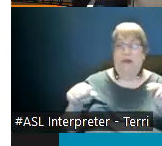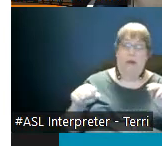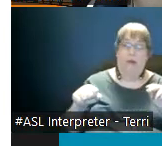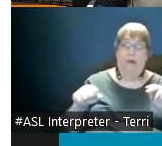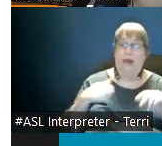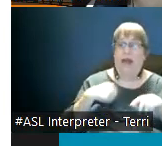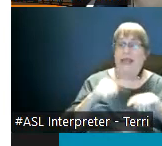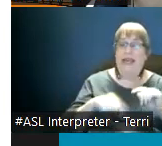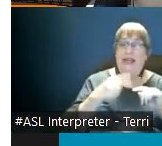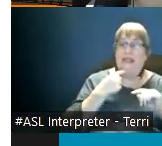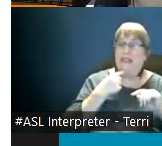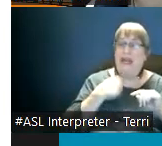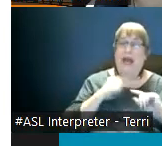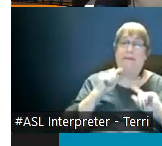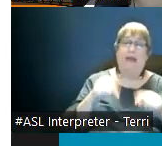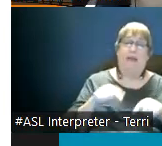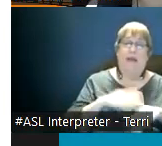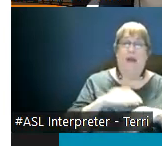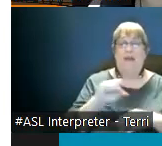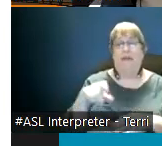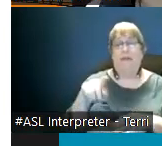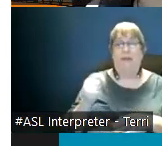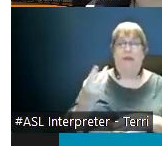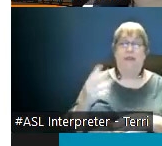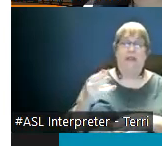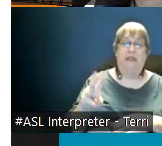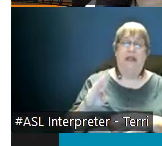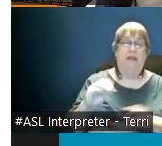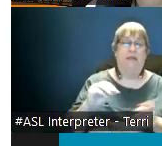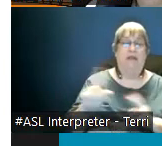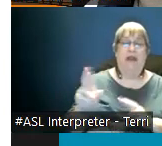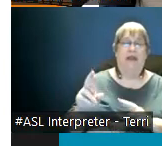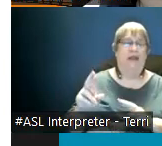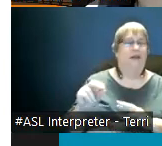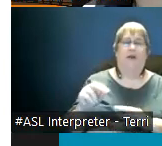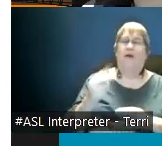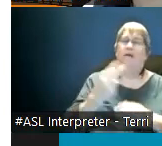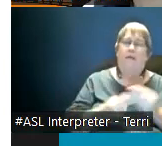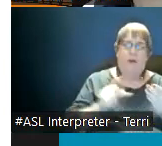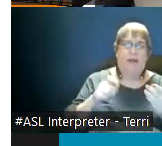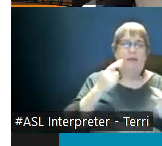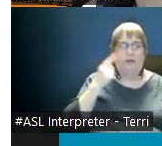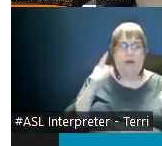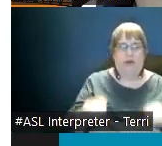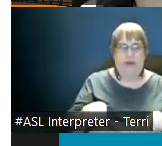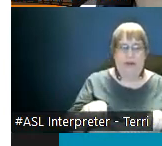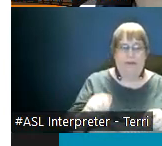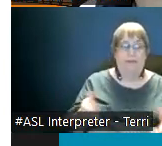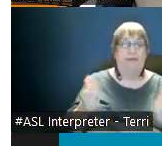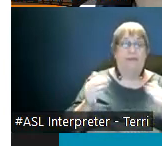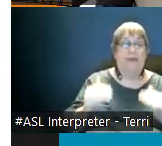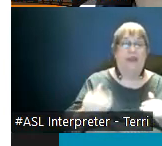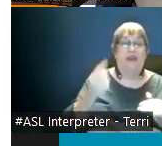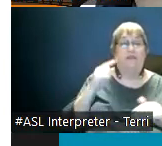i'm coming on september 16th be ready it needs to be mutually agreed upon um in terms of online reviews